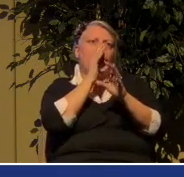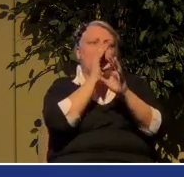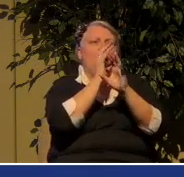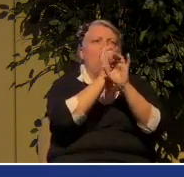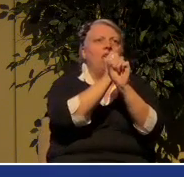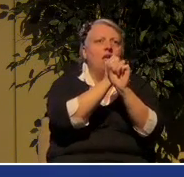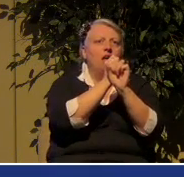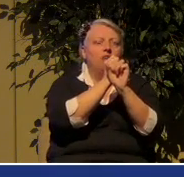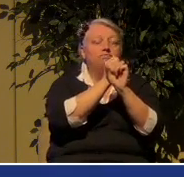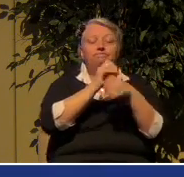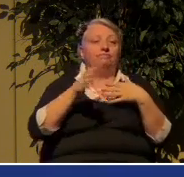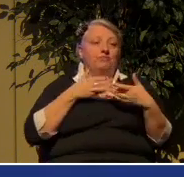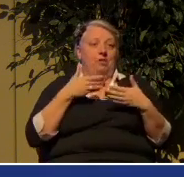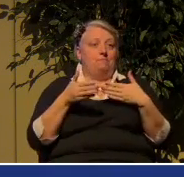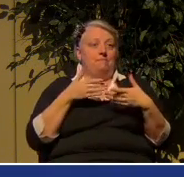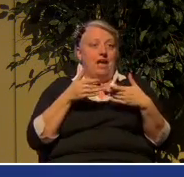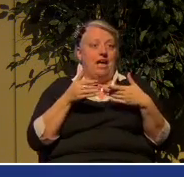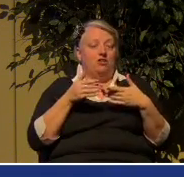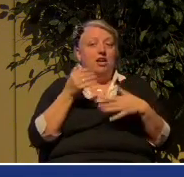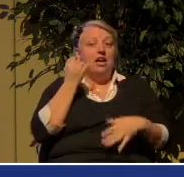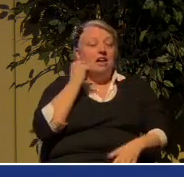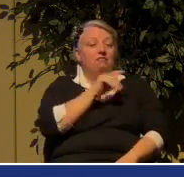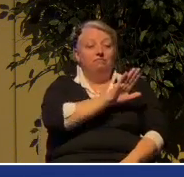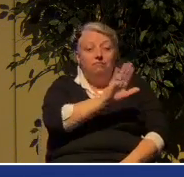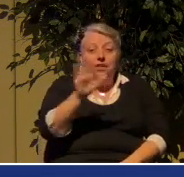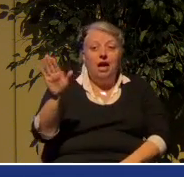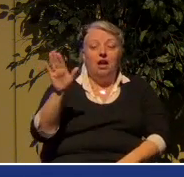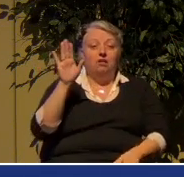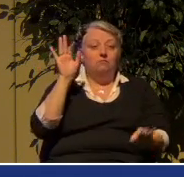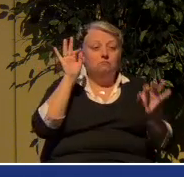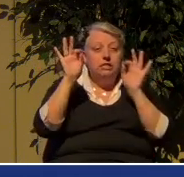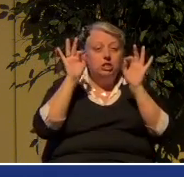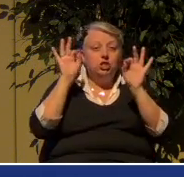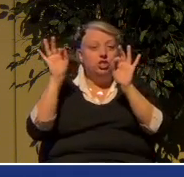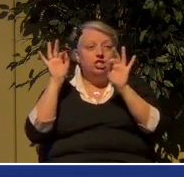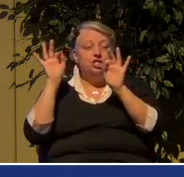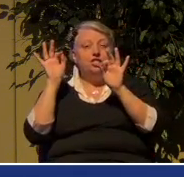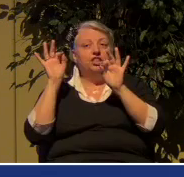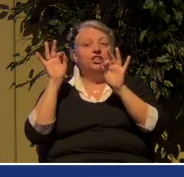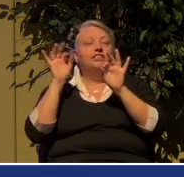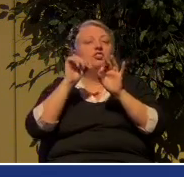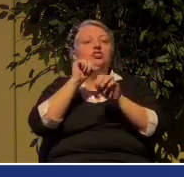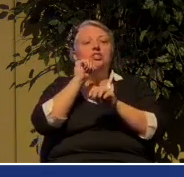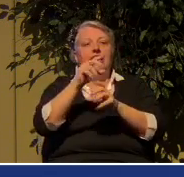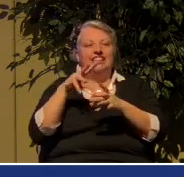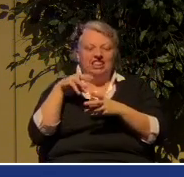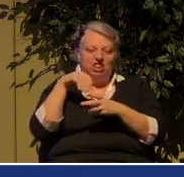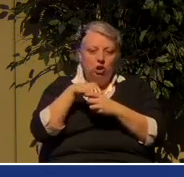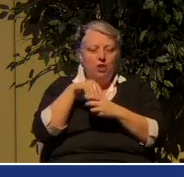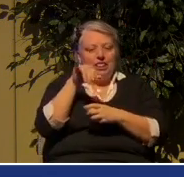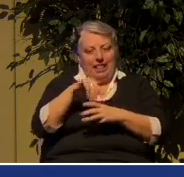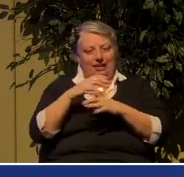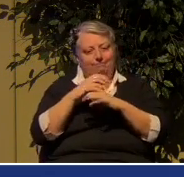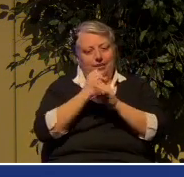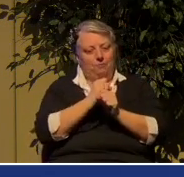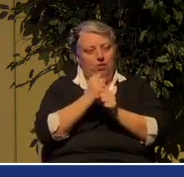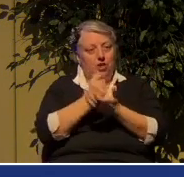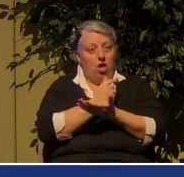If it doesn't include that summary of the gospel,